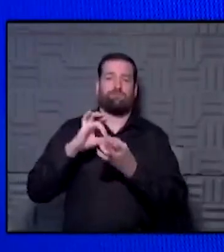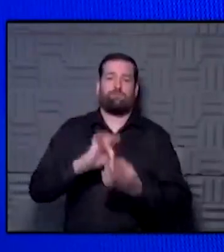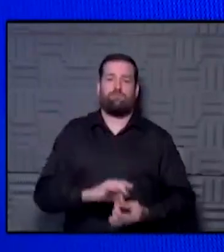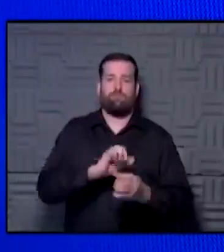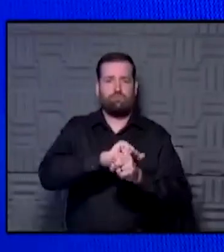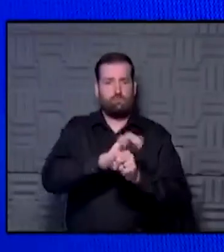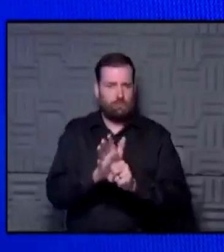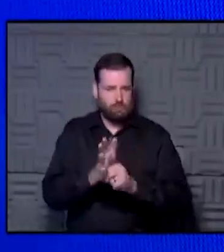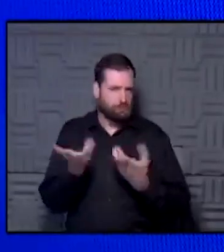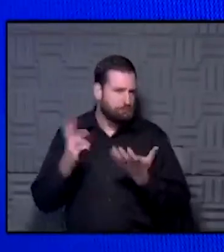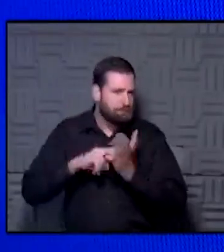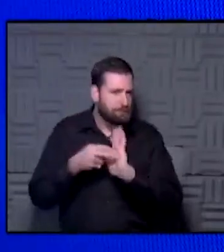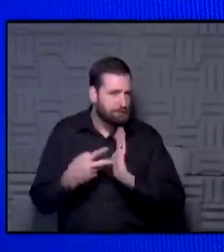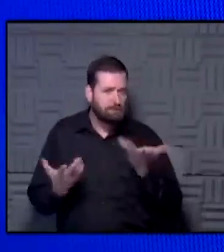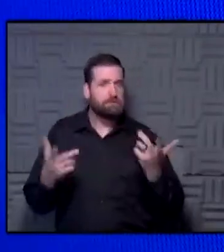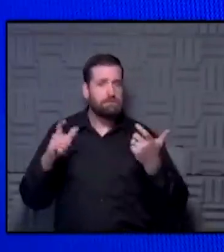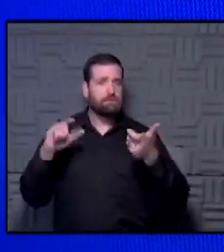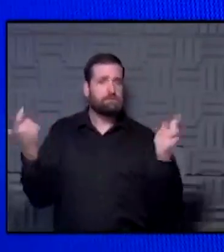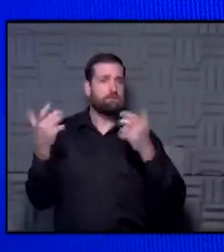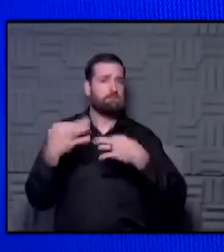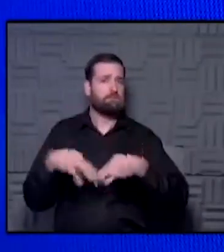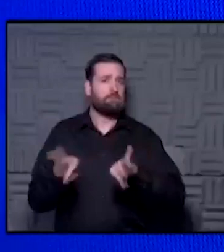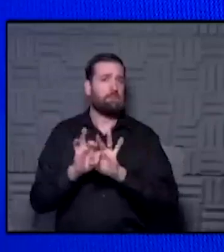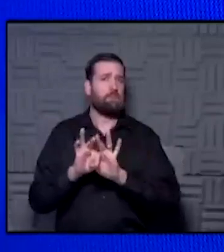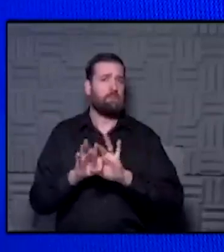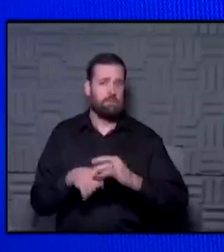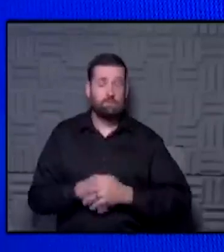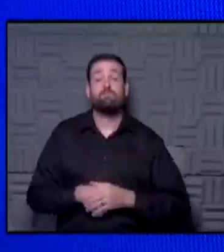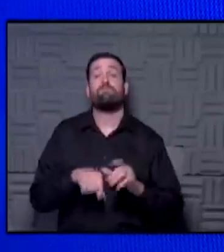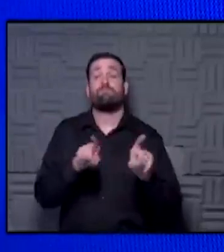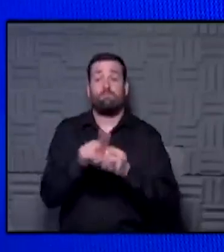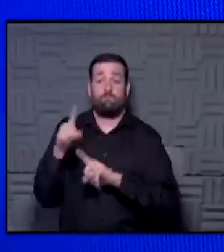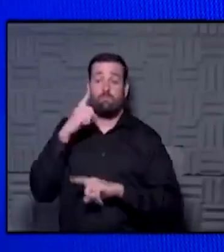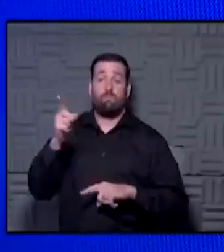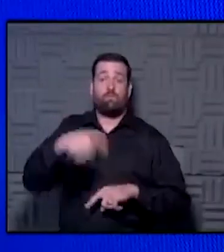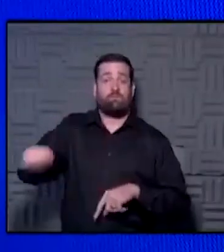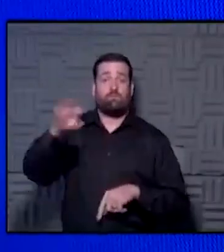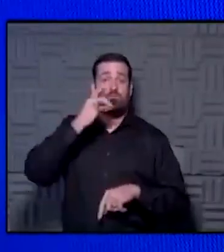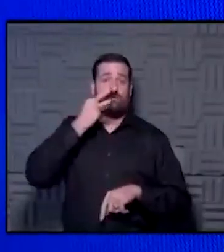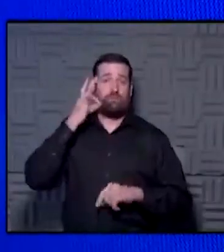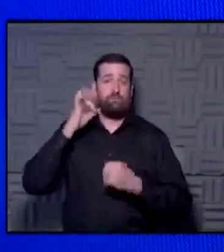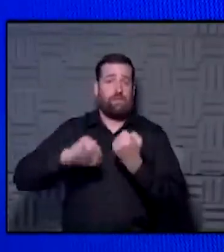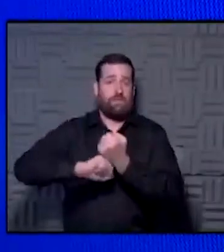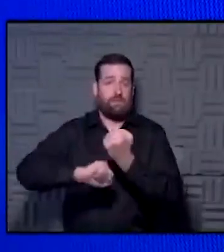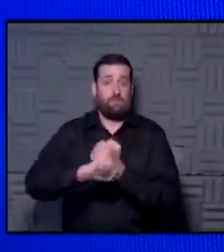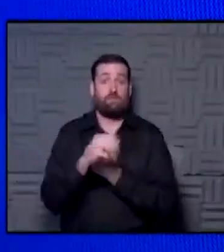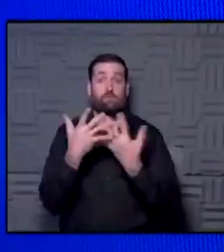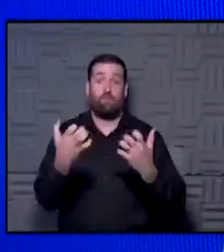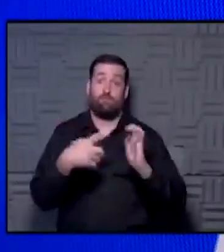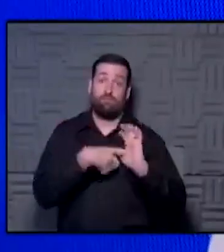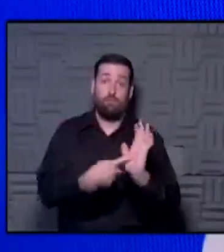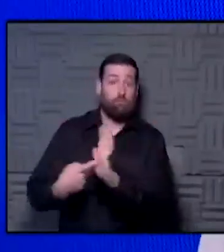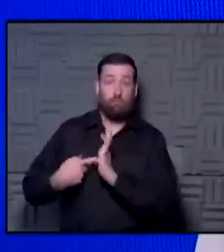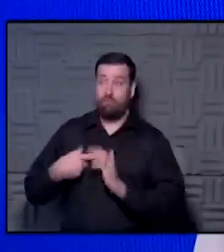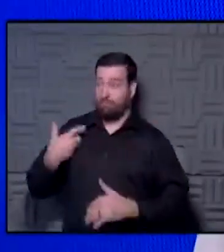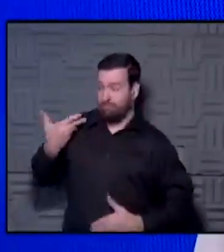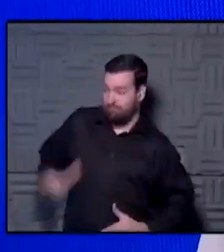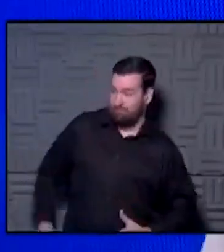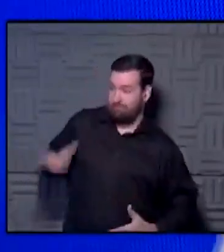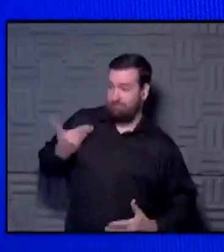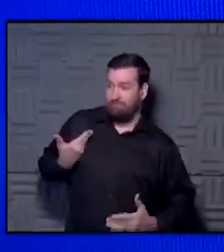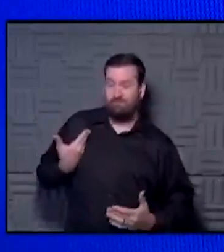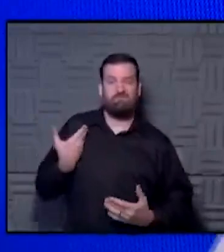means. Pretty darn big deal. Hey, it's also a big deal for all you Chief fans out there. I just want to show you, we dress the part,